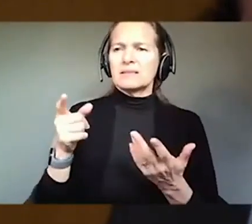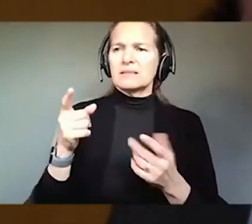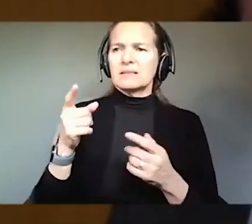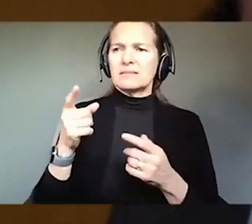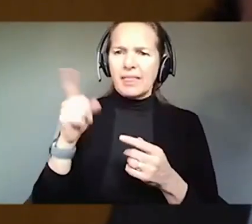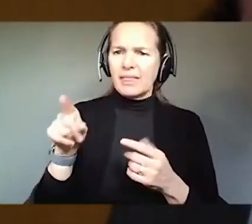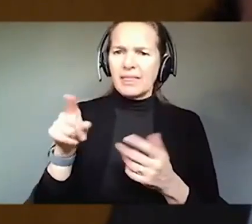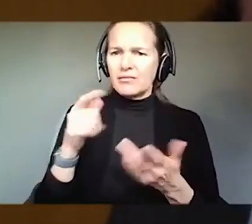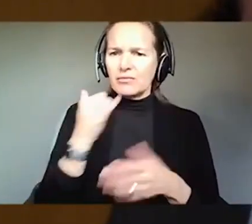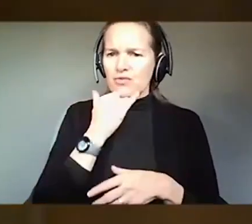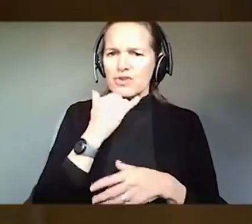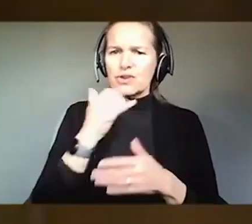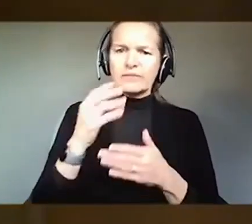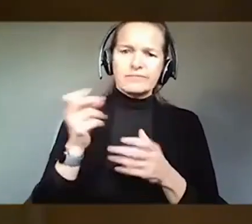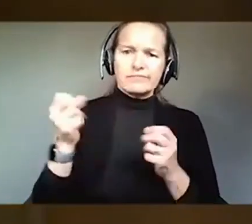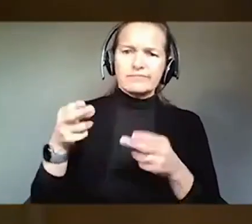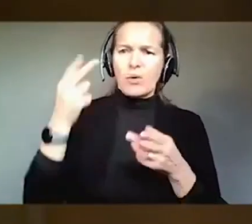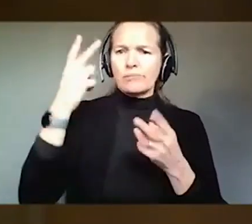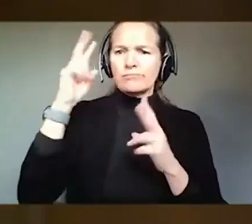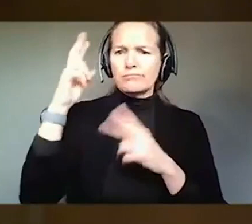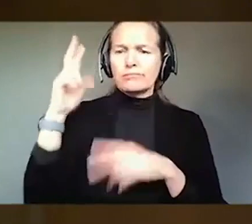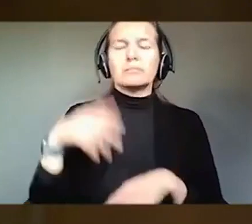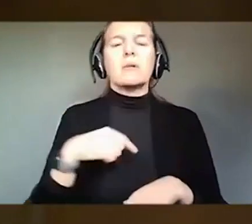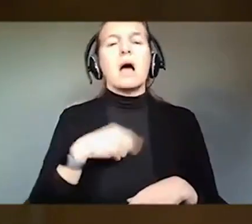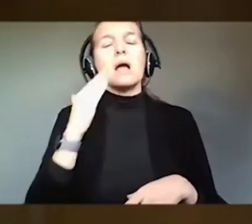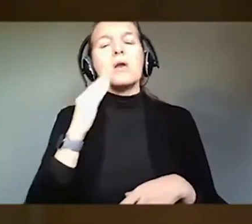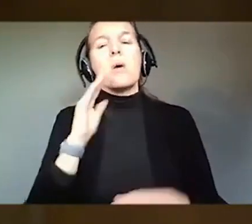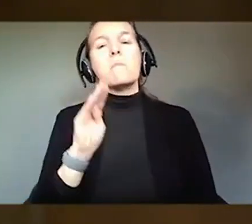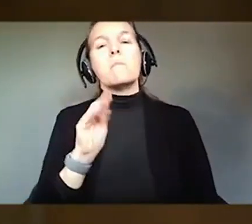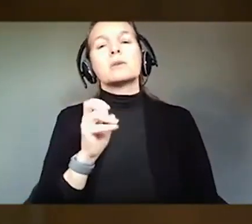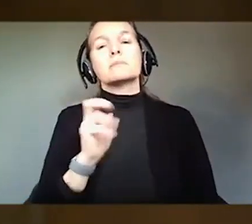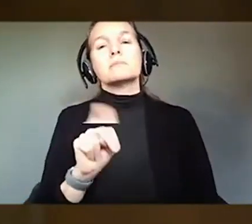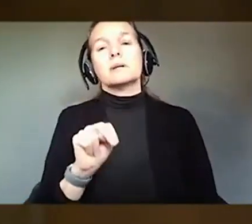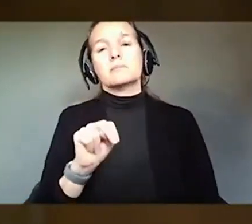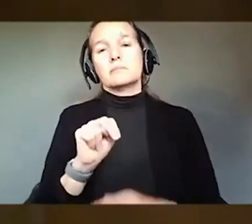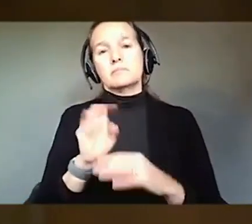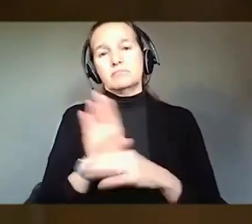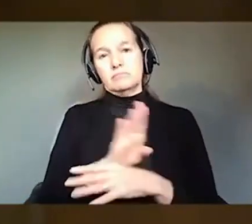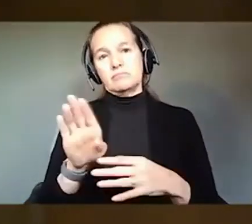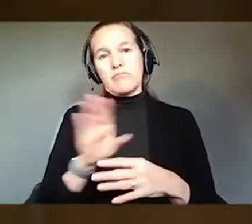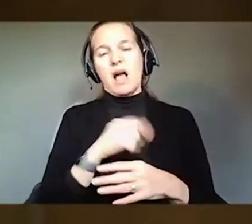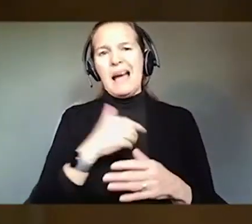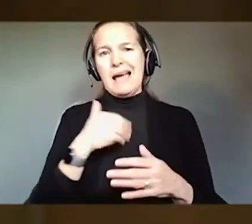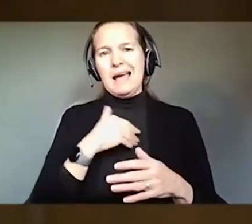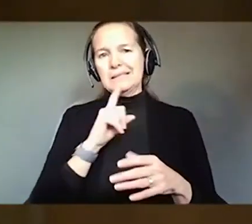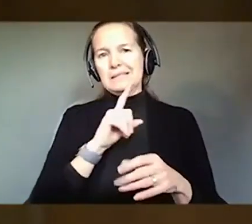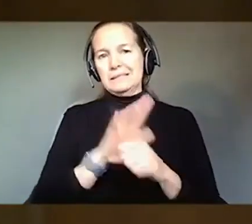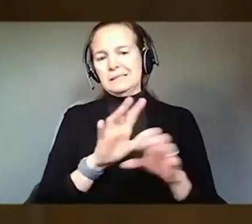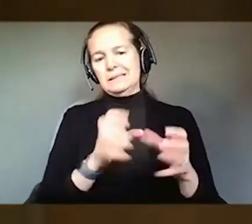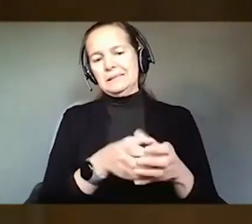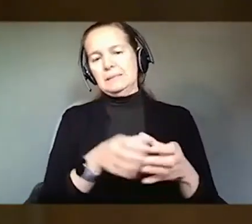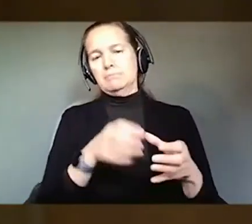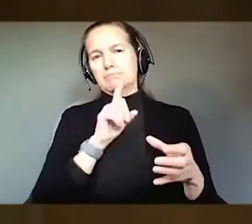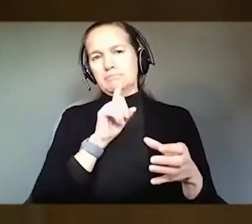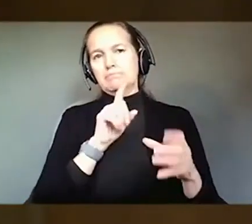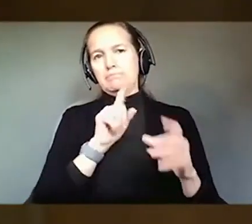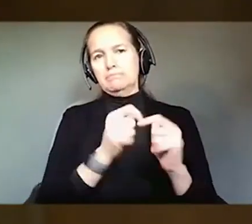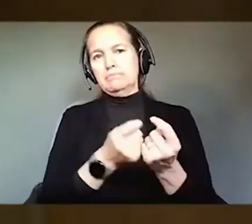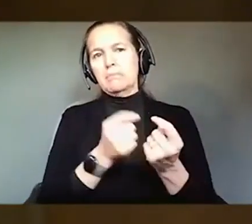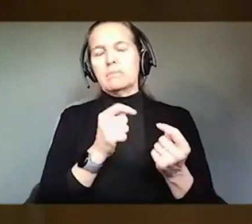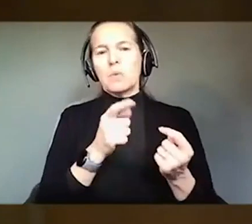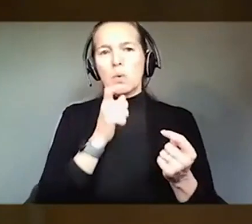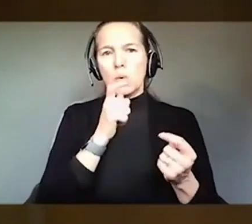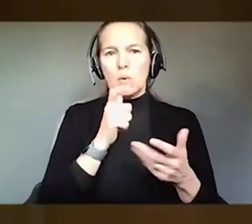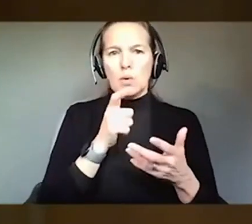Well, I know at Bosma Enterprises, as I mentioned, I had a dedicated team of individuals who assist people who are blind and visually impaired